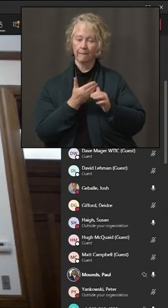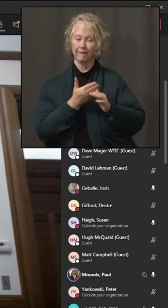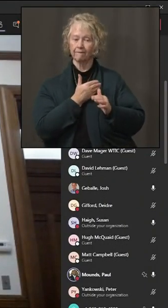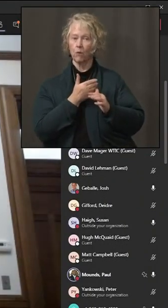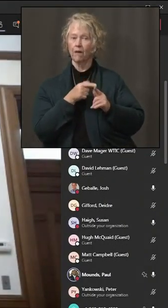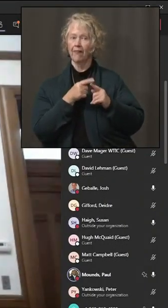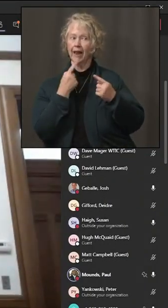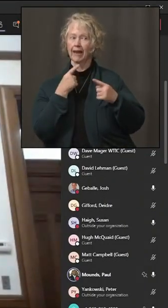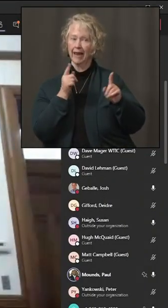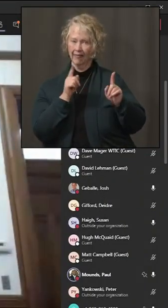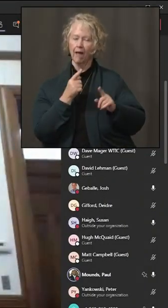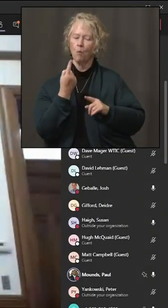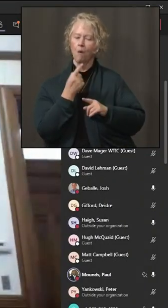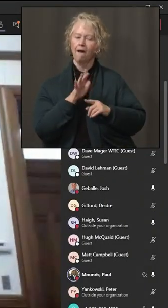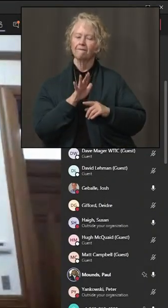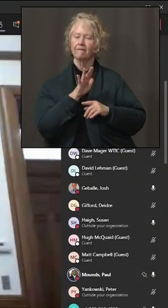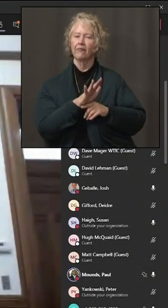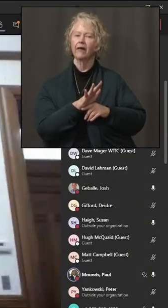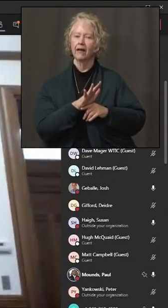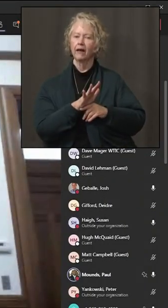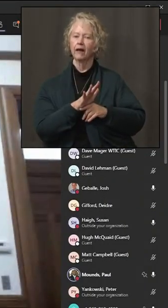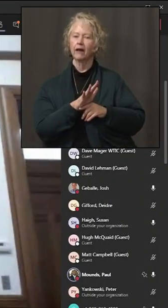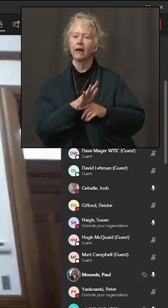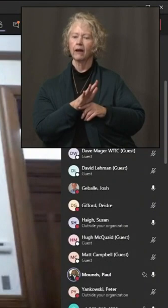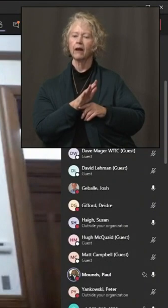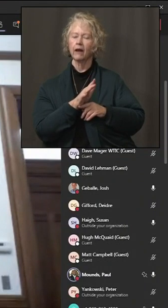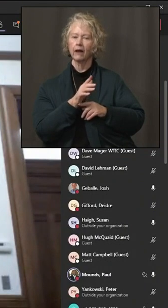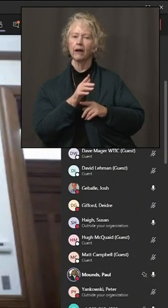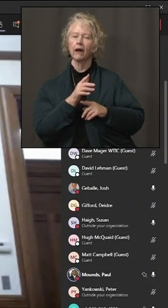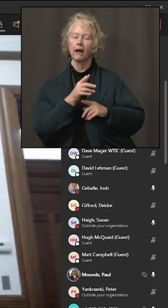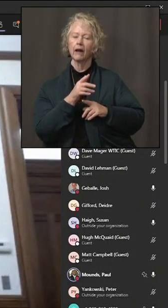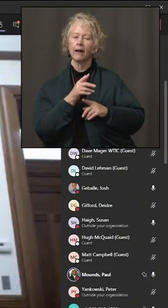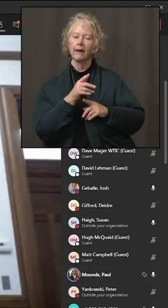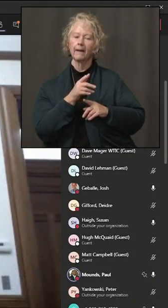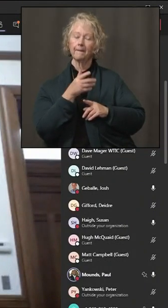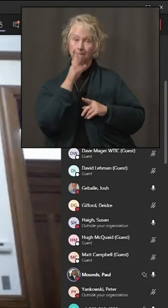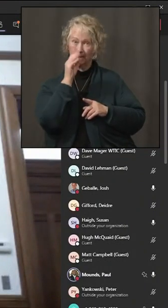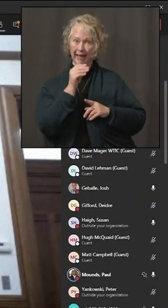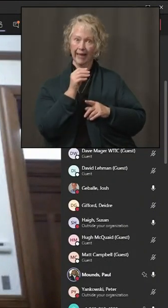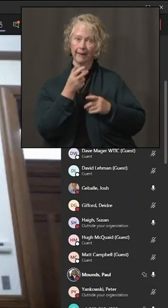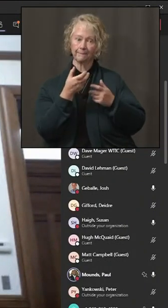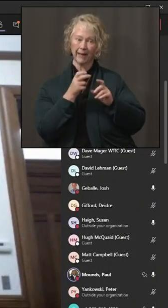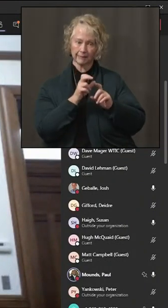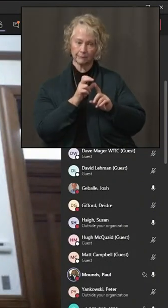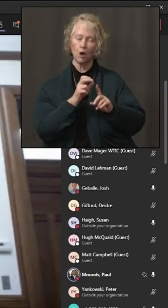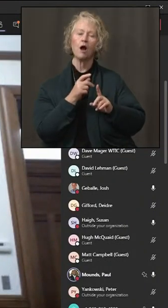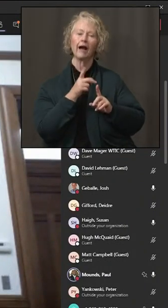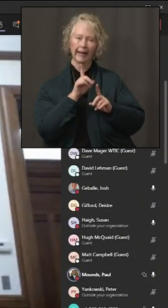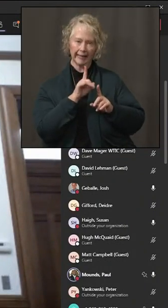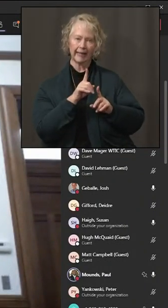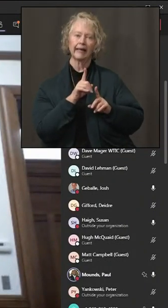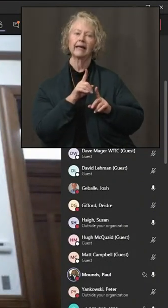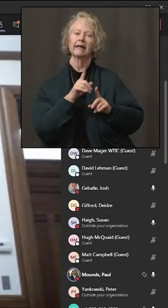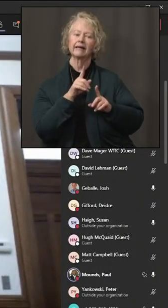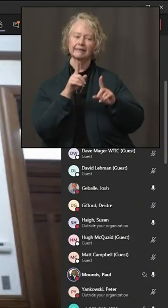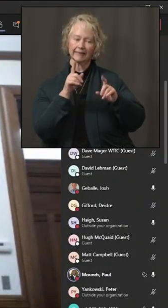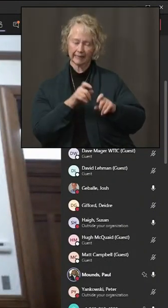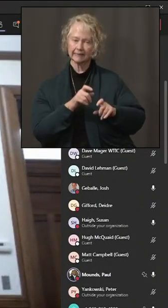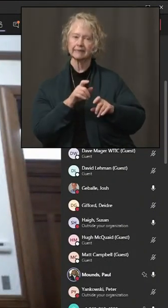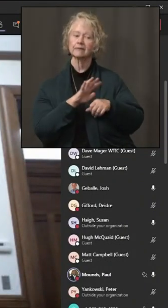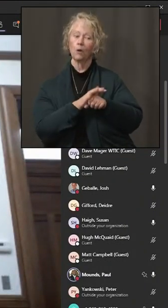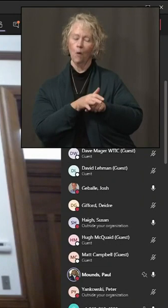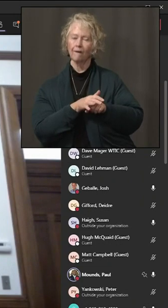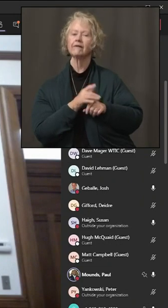put out their announcement that a player on the UConn Huskies basketball men's basketball team has tested positive for COVID-19.